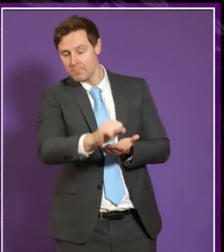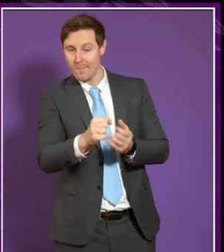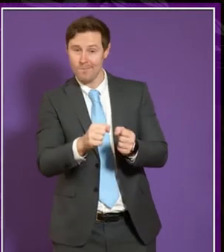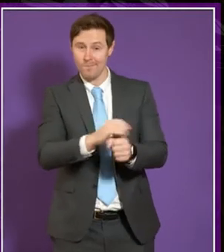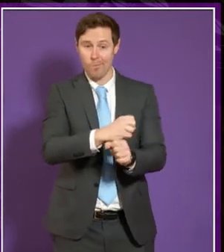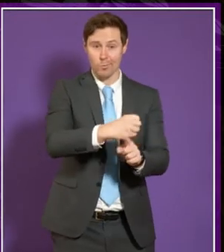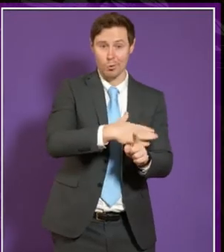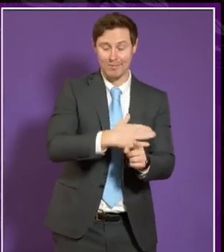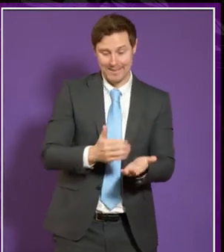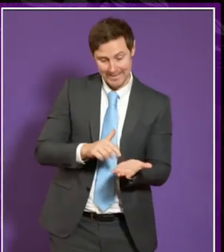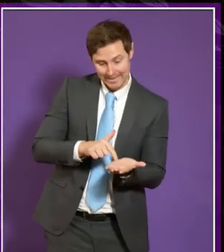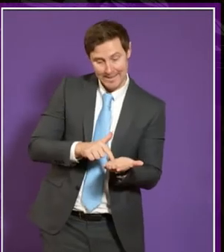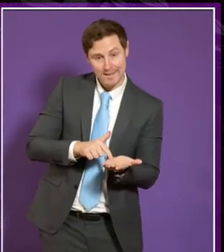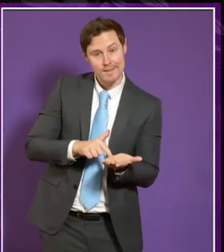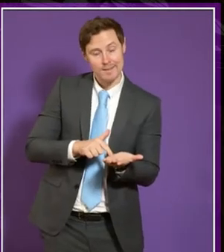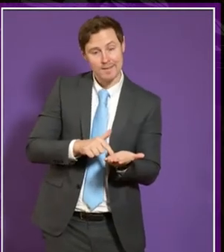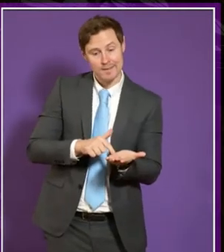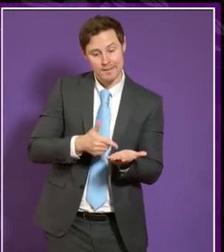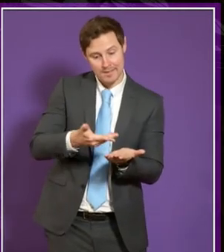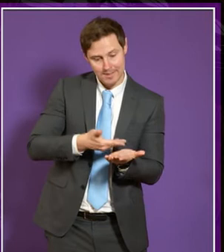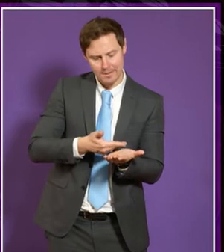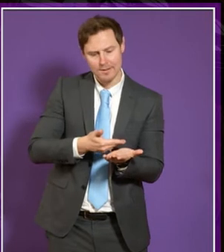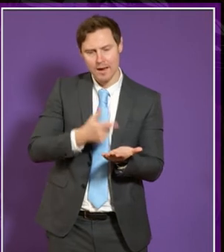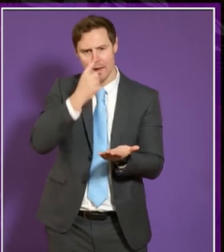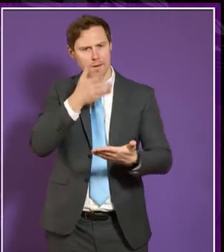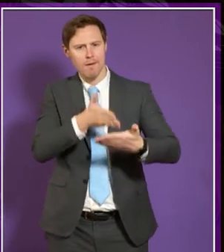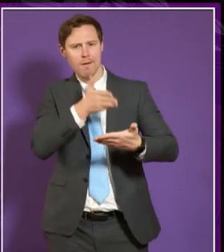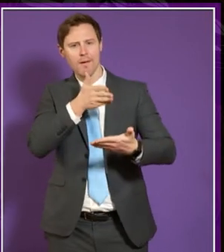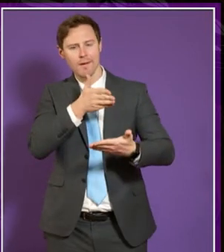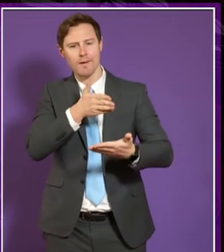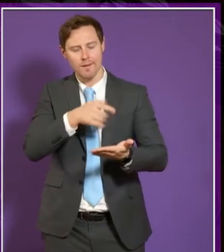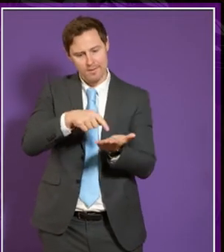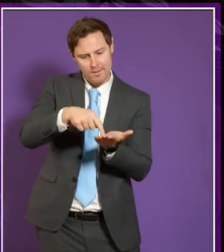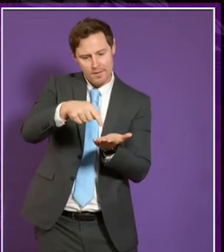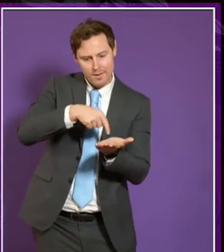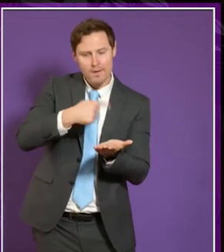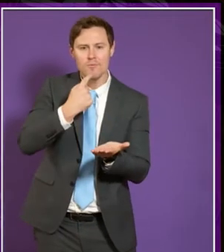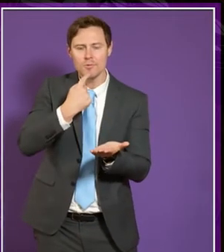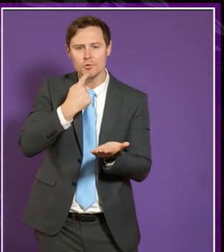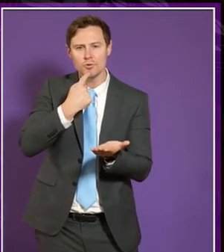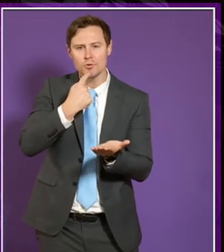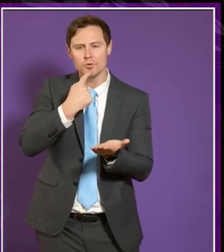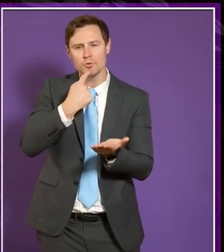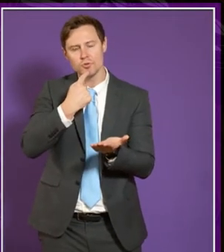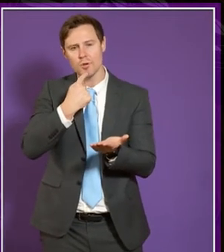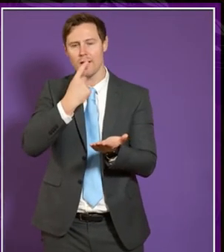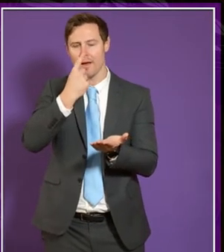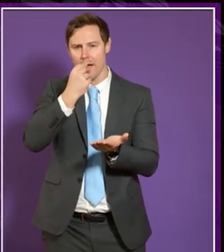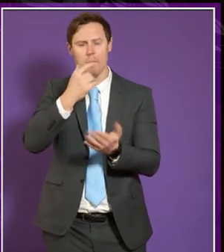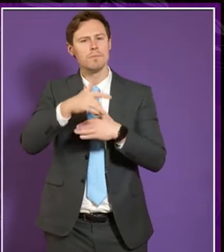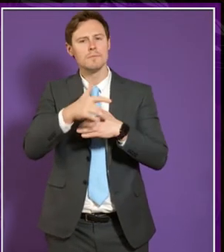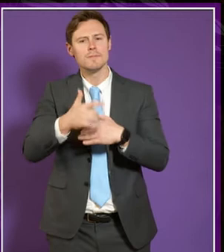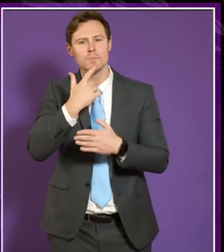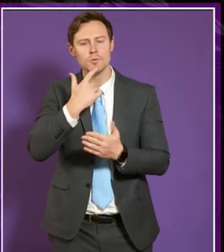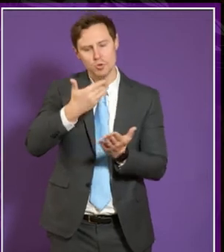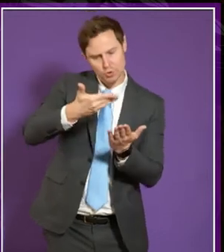can be problematic and because some of that information is very very can be very very sensitive